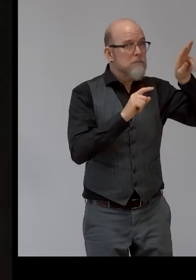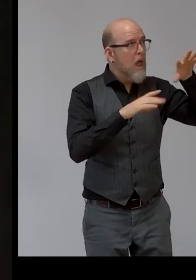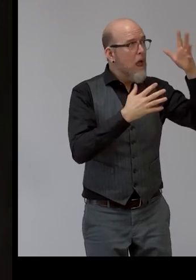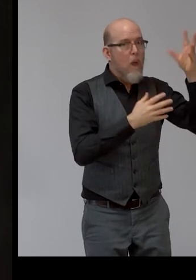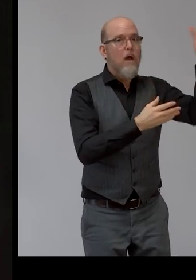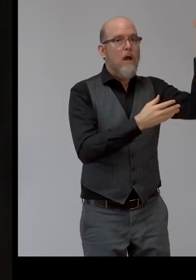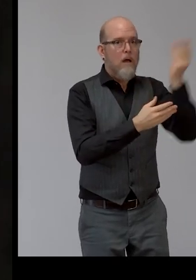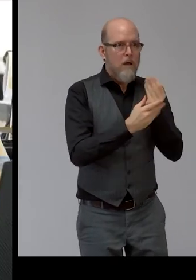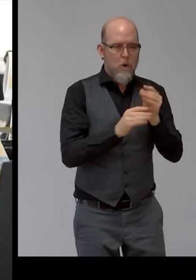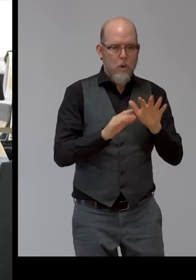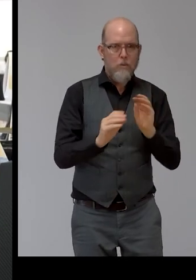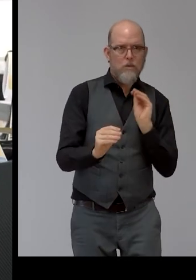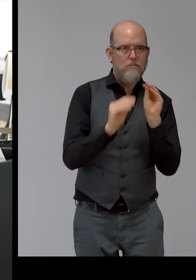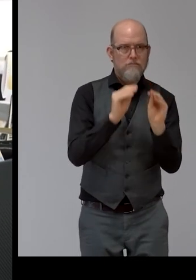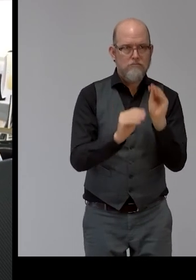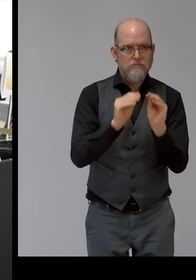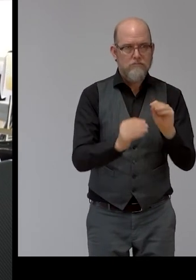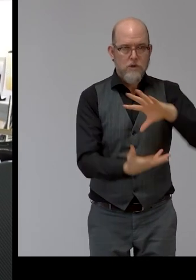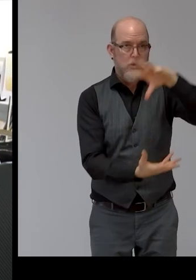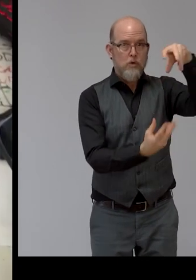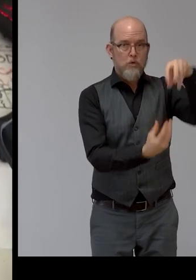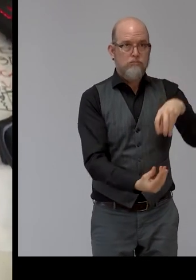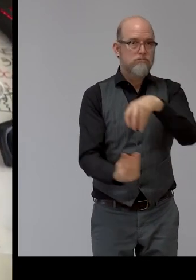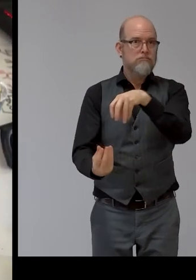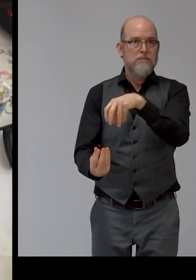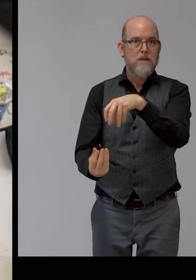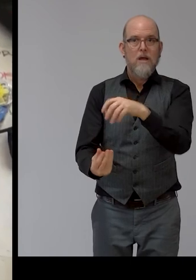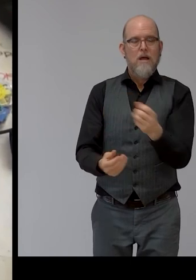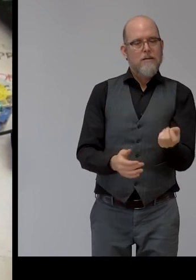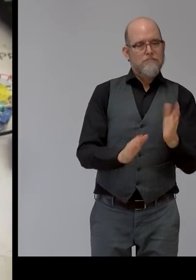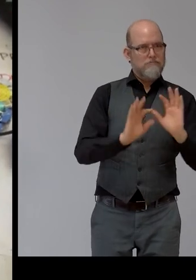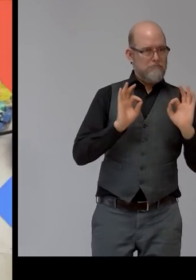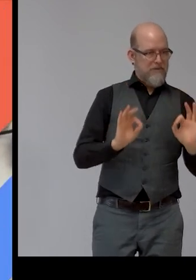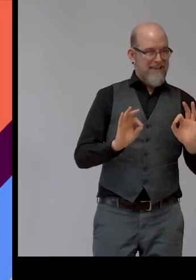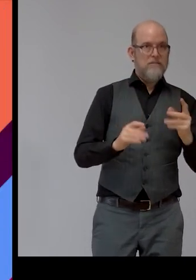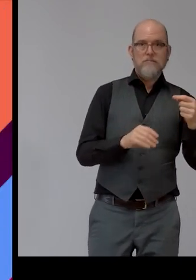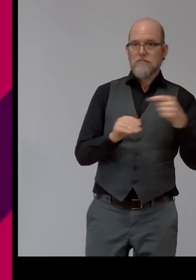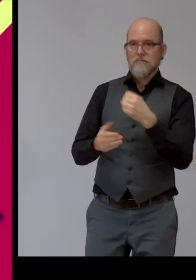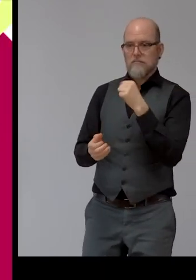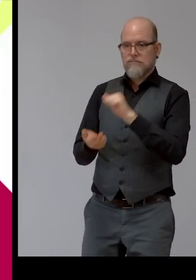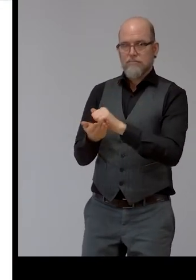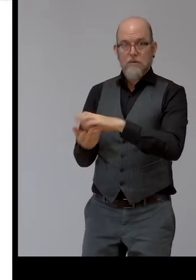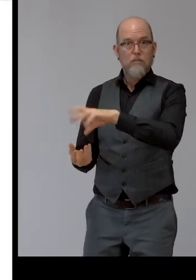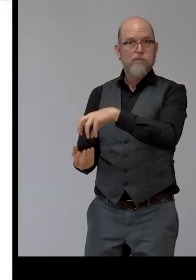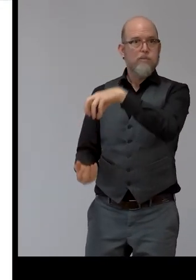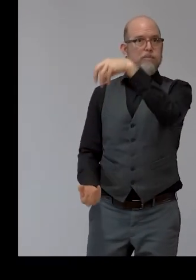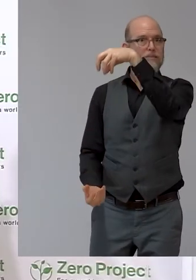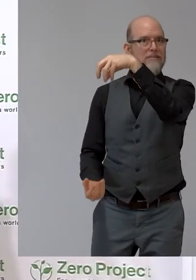that the design is now available to everyone on the internet, but that only Anna Lucia has the prototype.